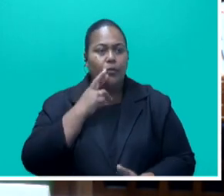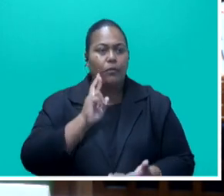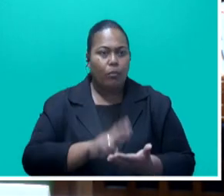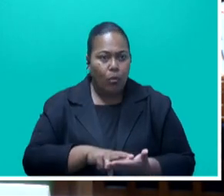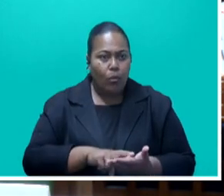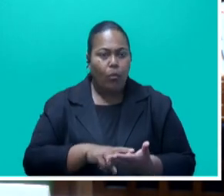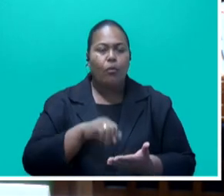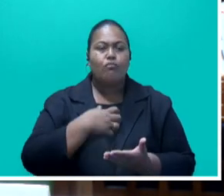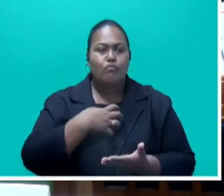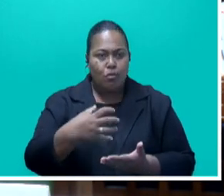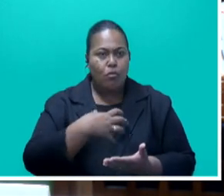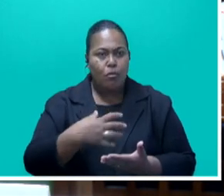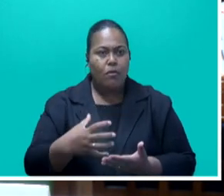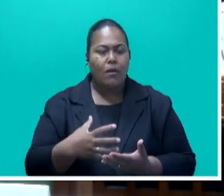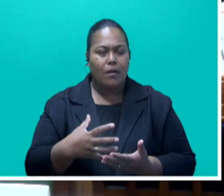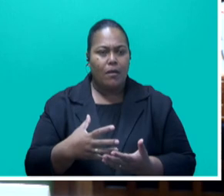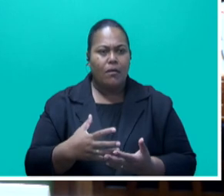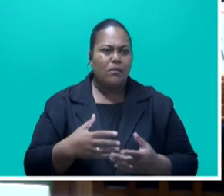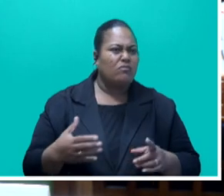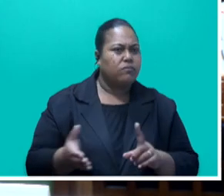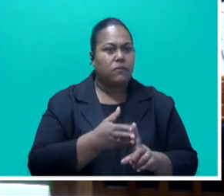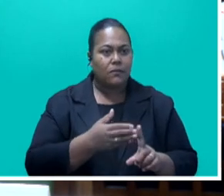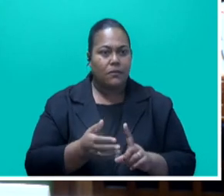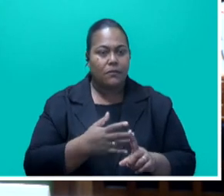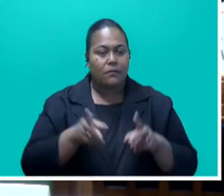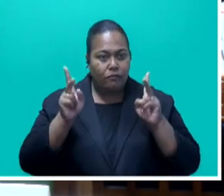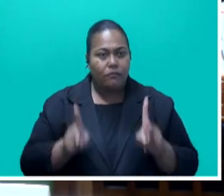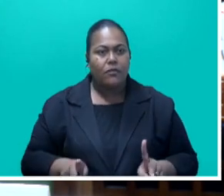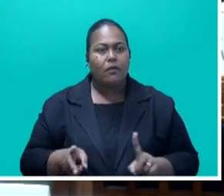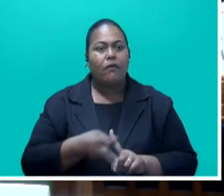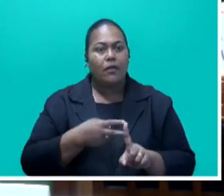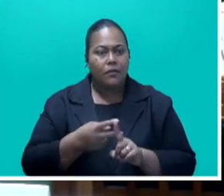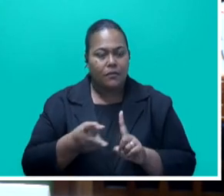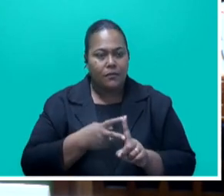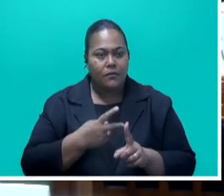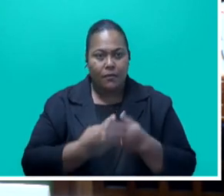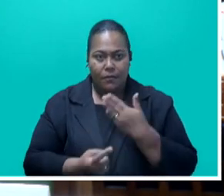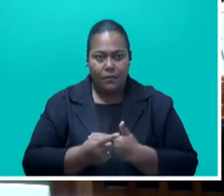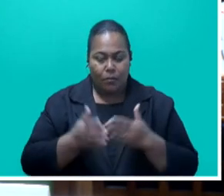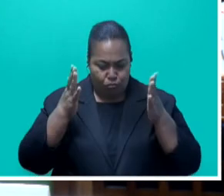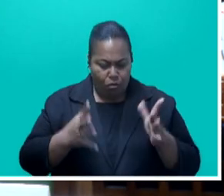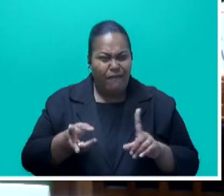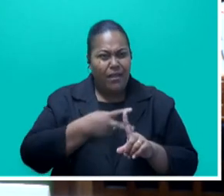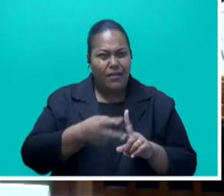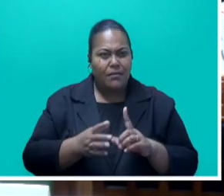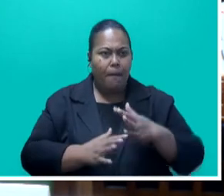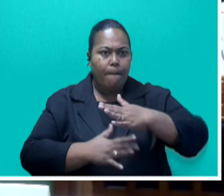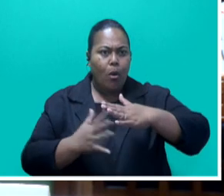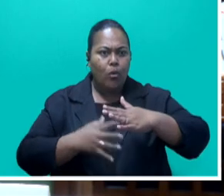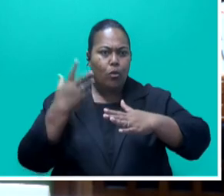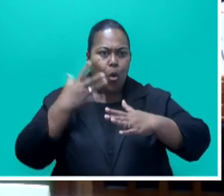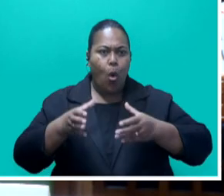aggressiveness and intensified physical violence. And this includes burnt with hot